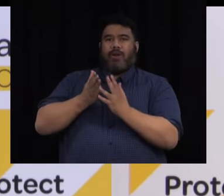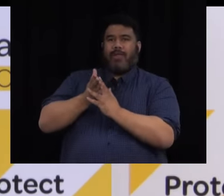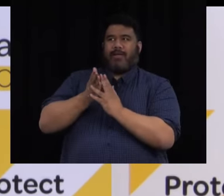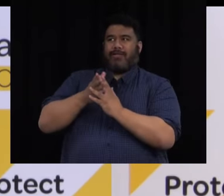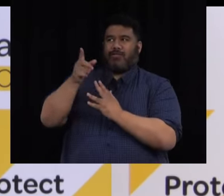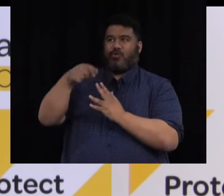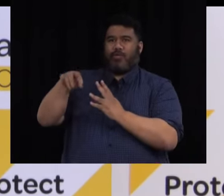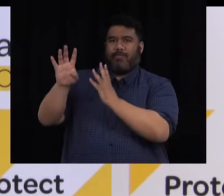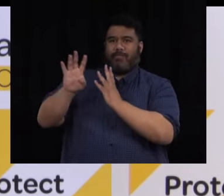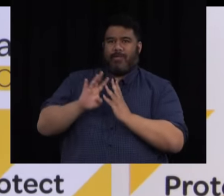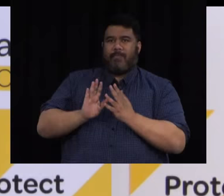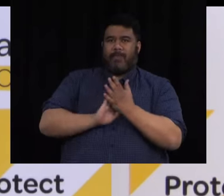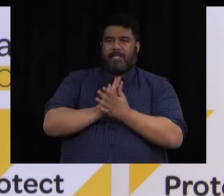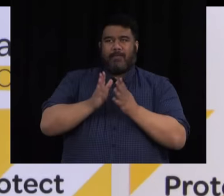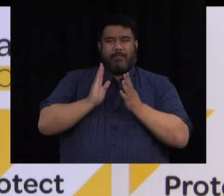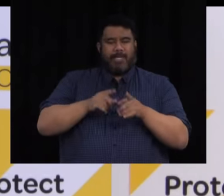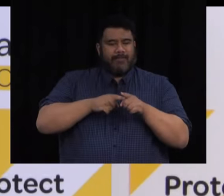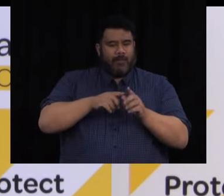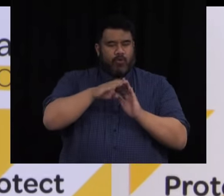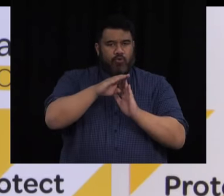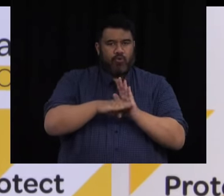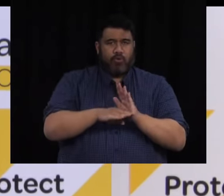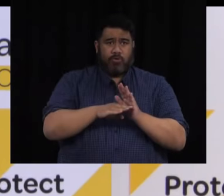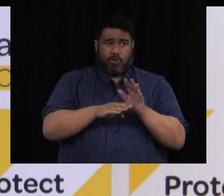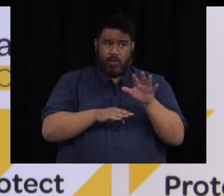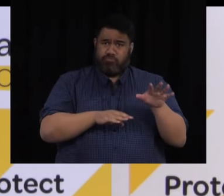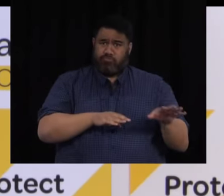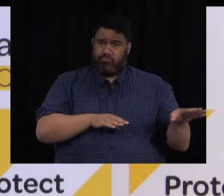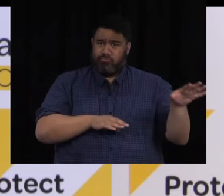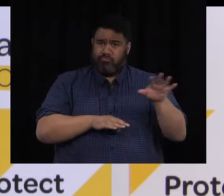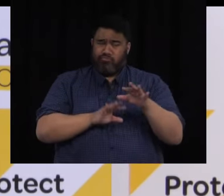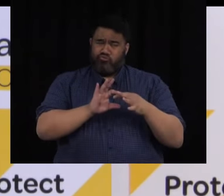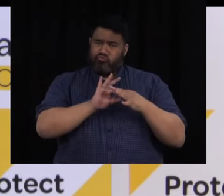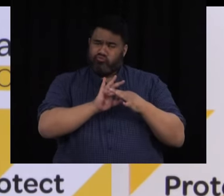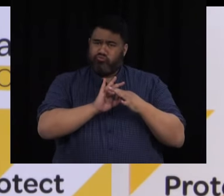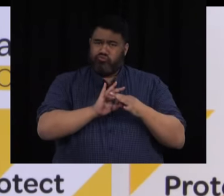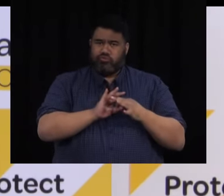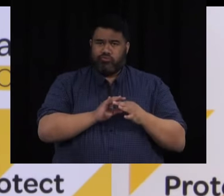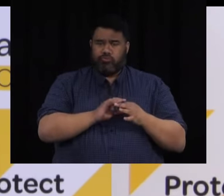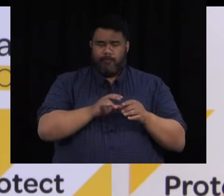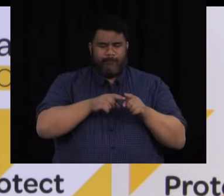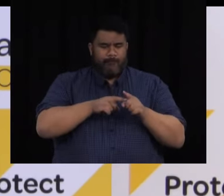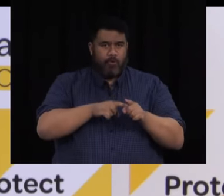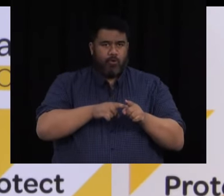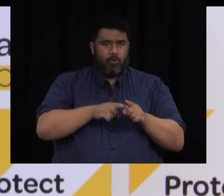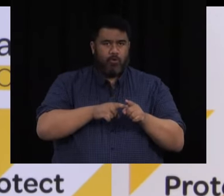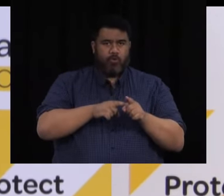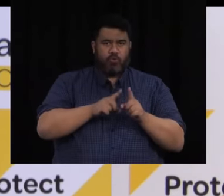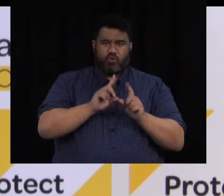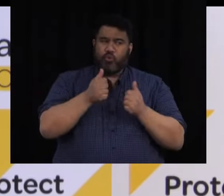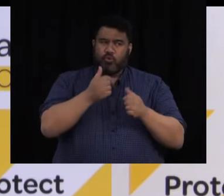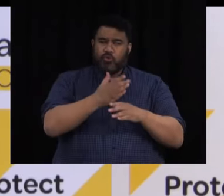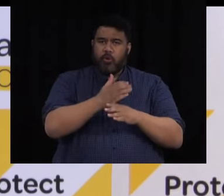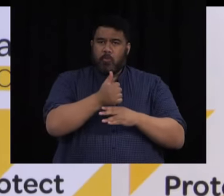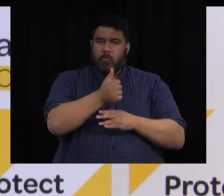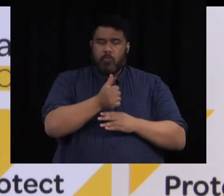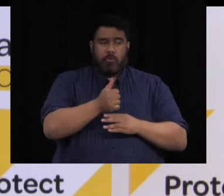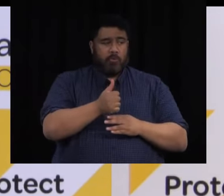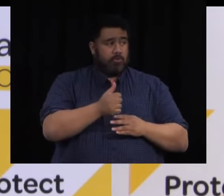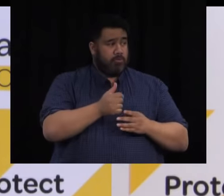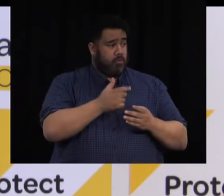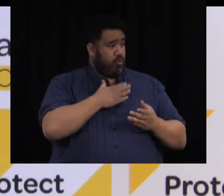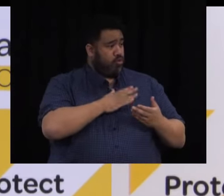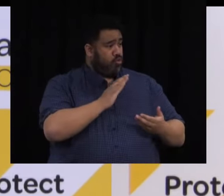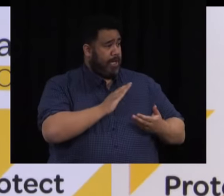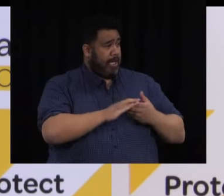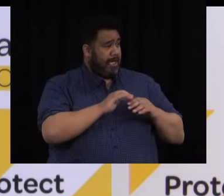depends on them doing the right thing. So we're seeing a very good degree of cooperation there. I don't know whether the Director General wants to add anything to